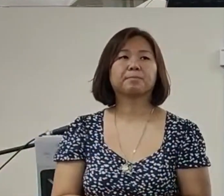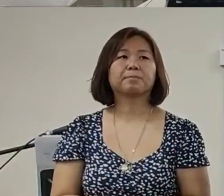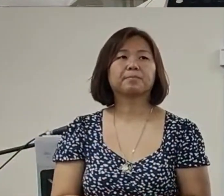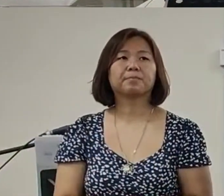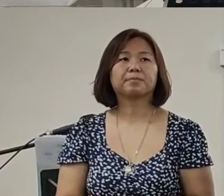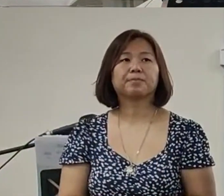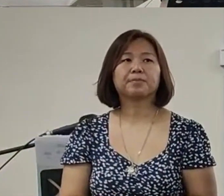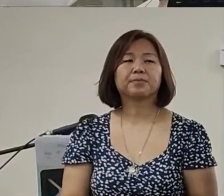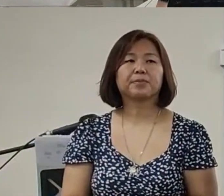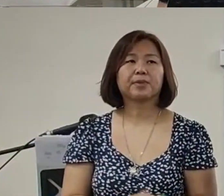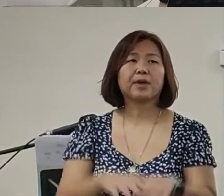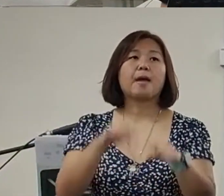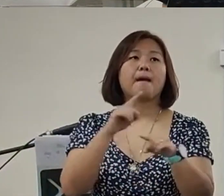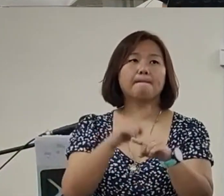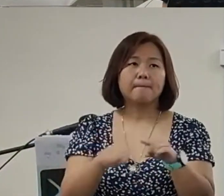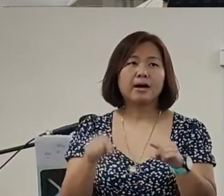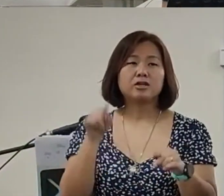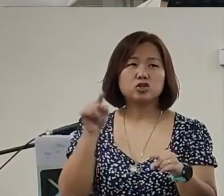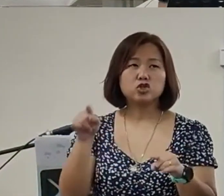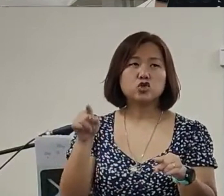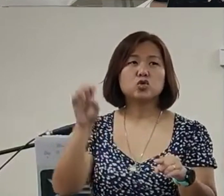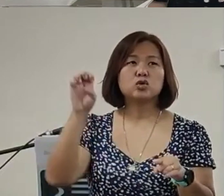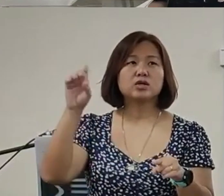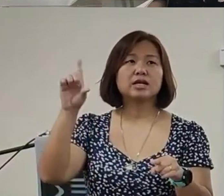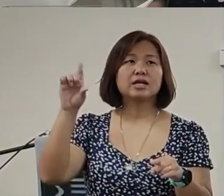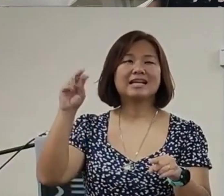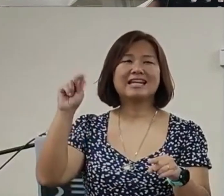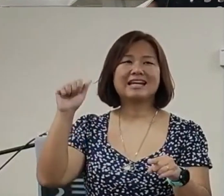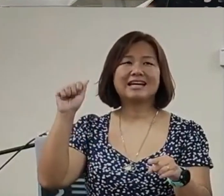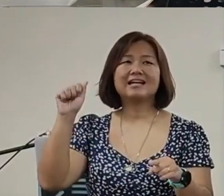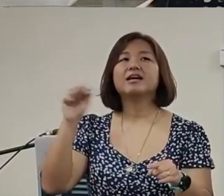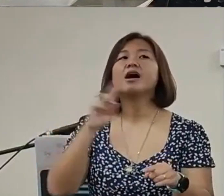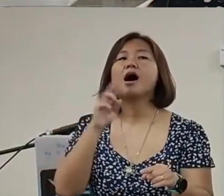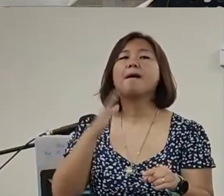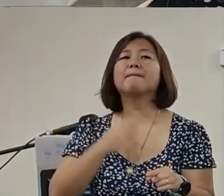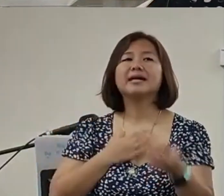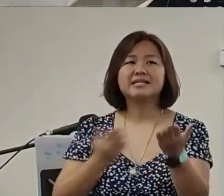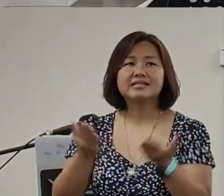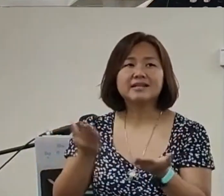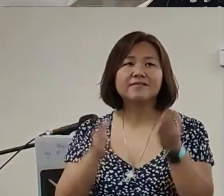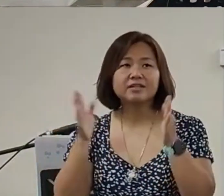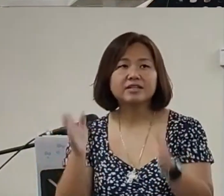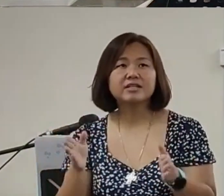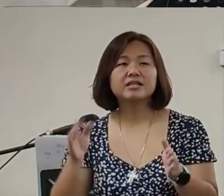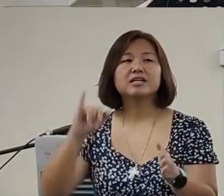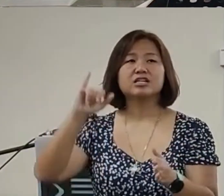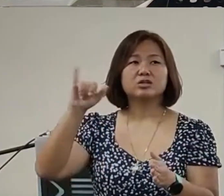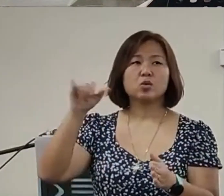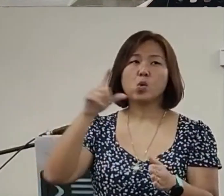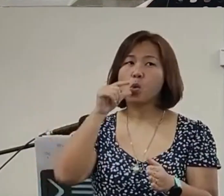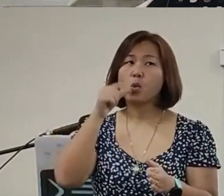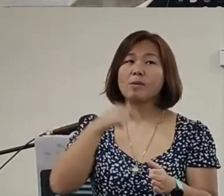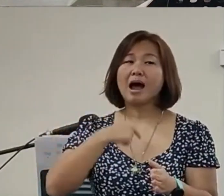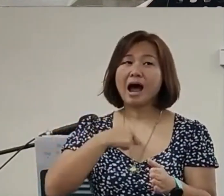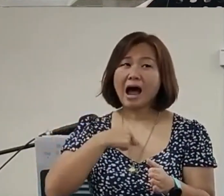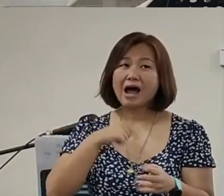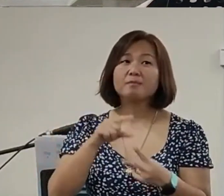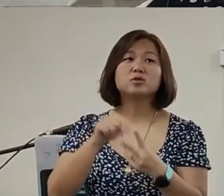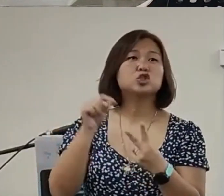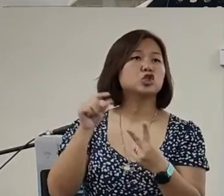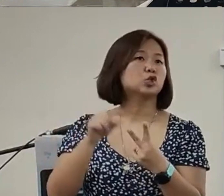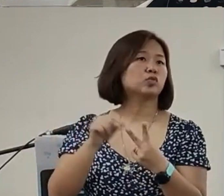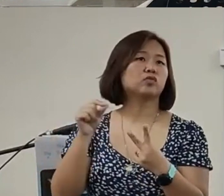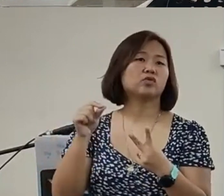1 2 3 But you are my servant whom I have